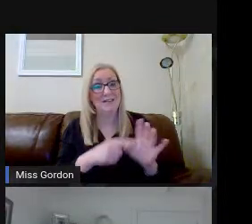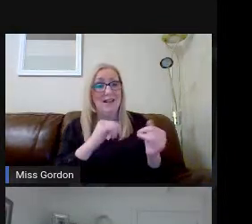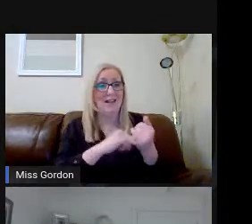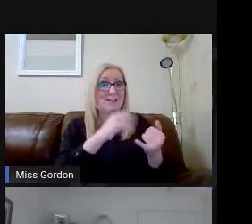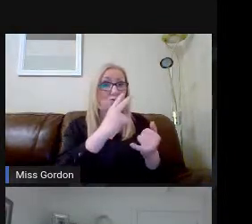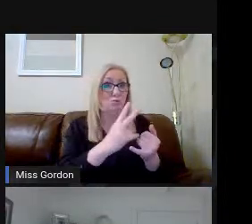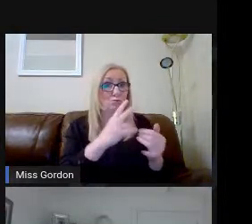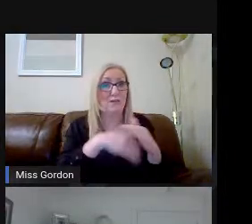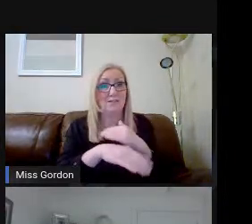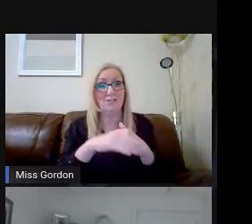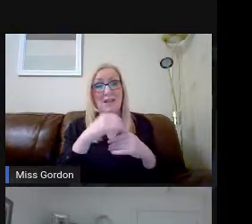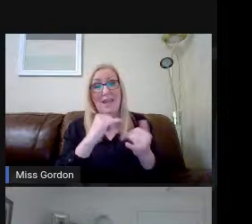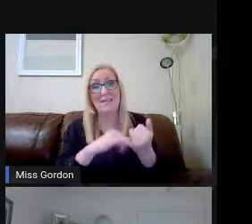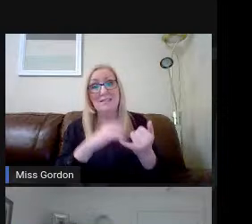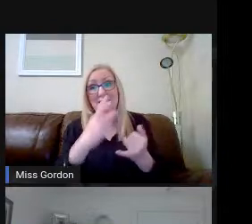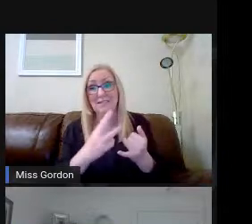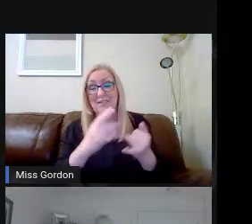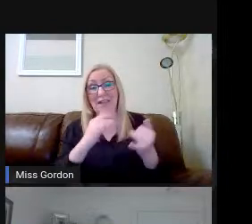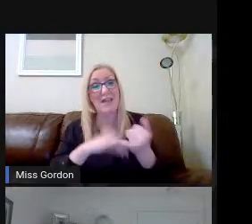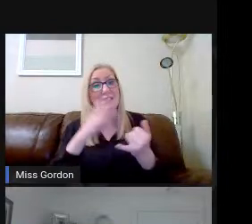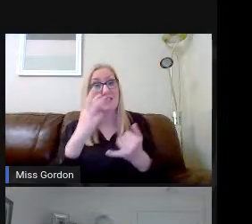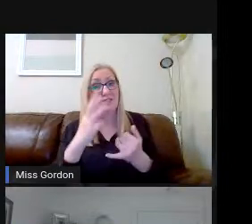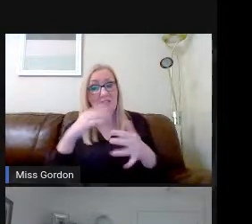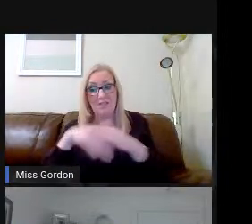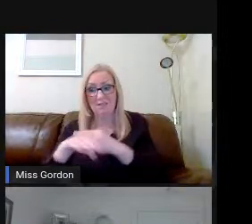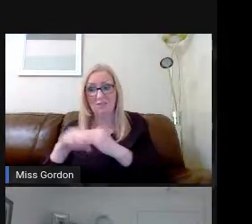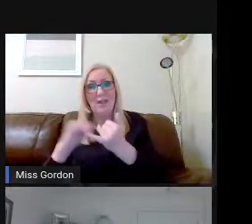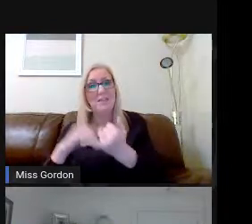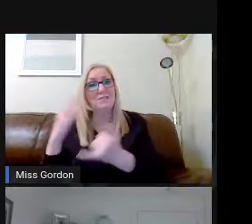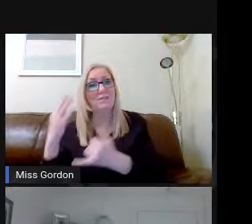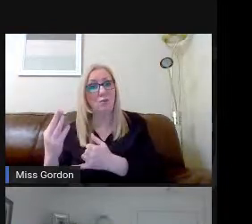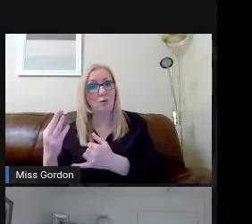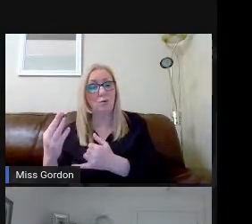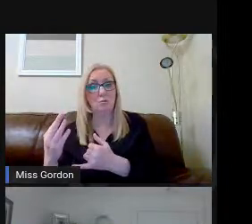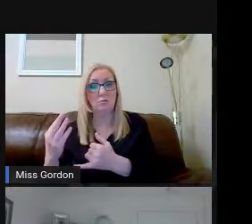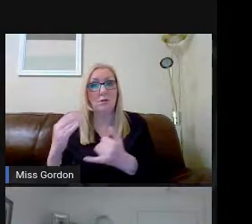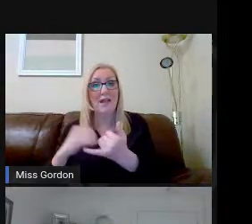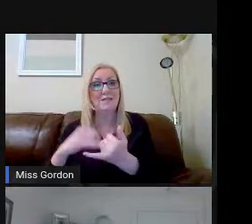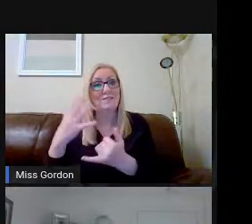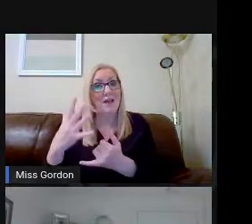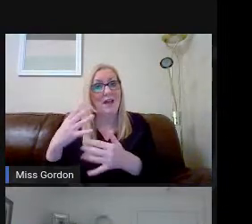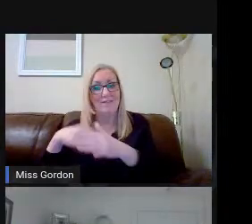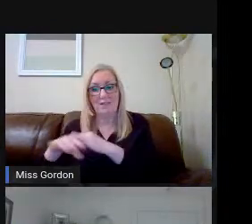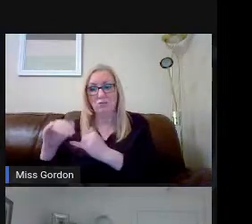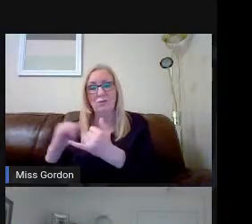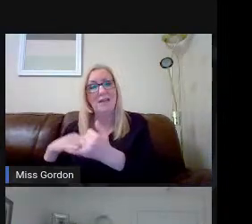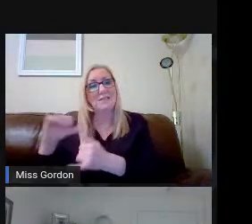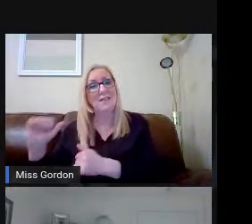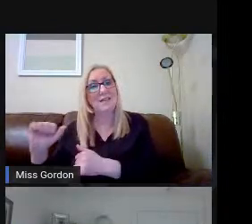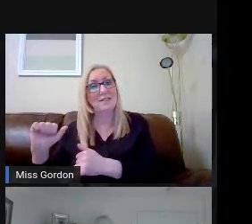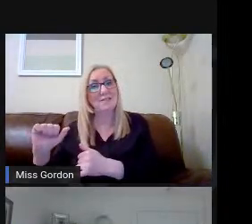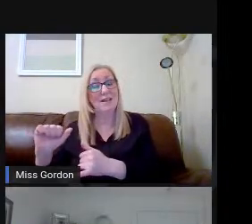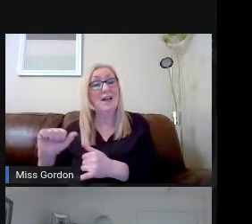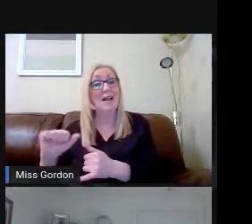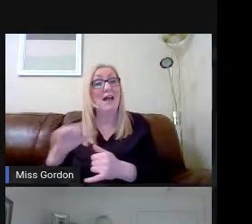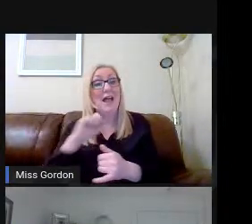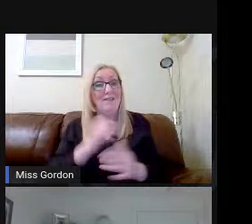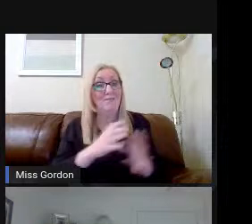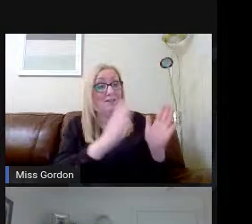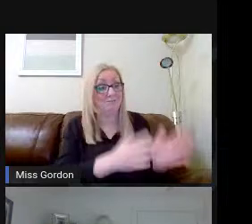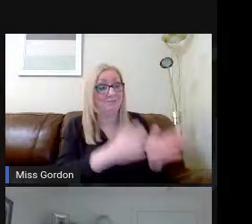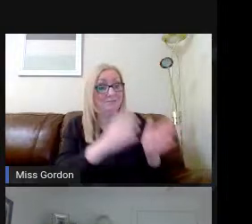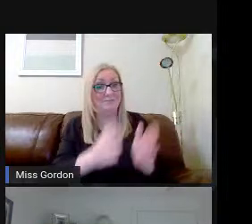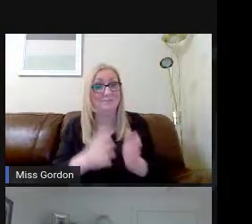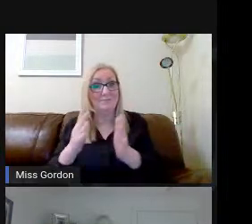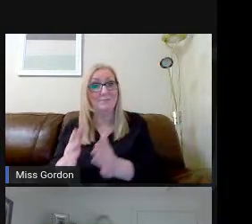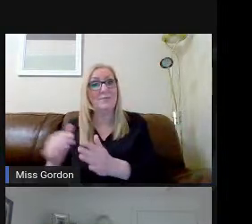S3, S3 into S4, 4 into 5 and 5 into 6, every transition stage, we have to re-interview